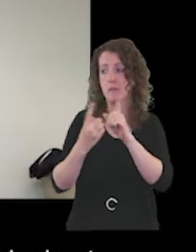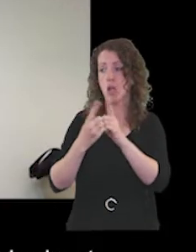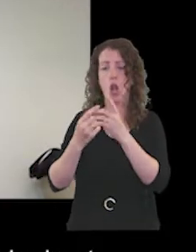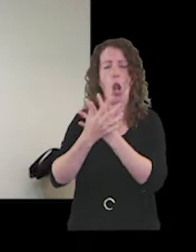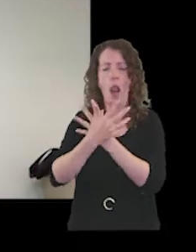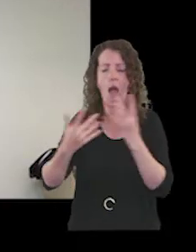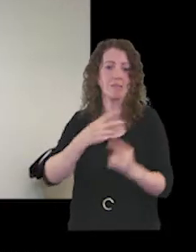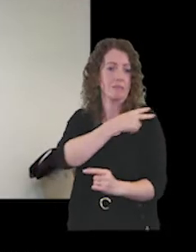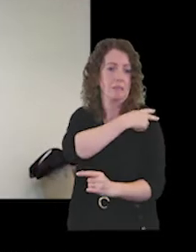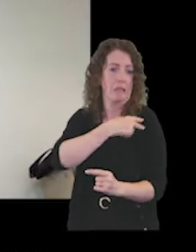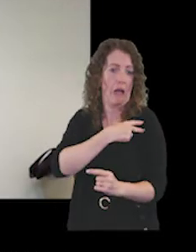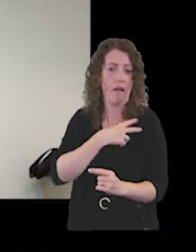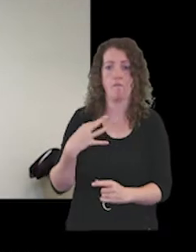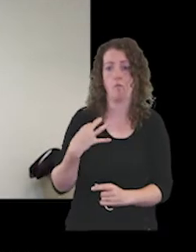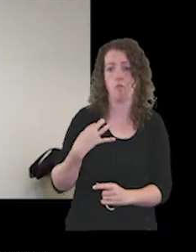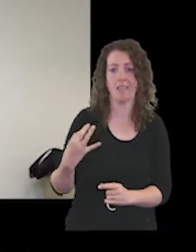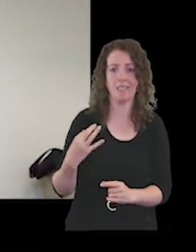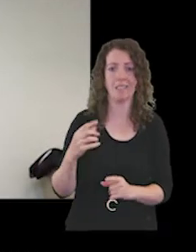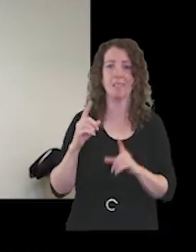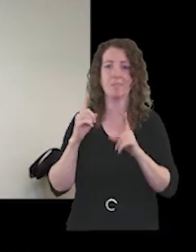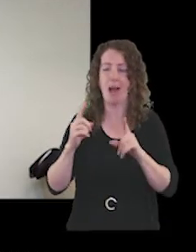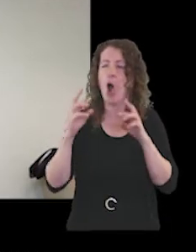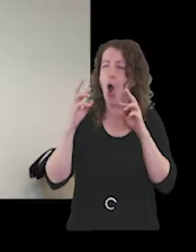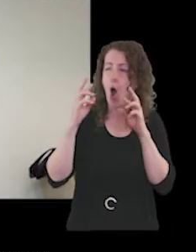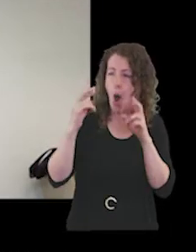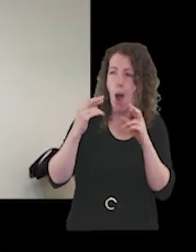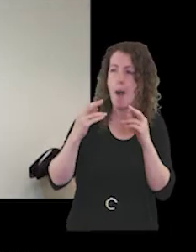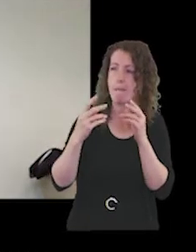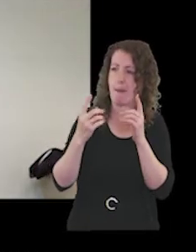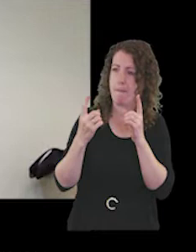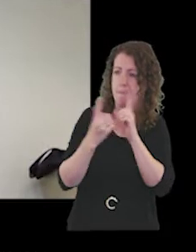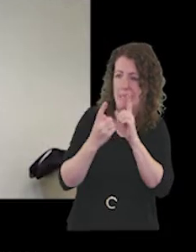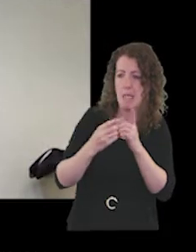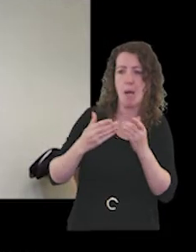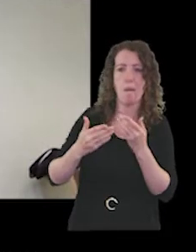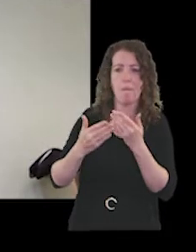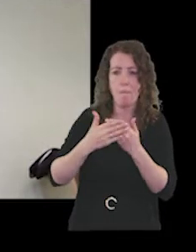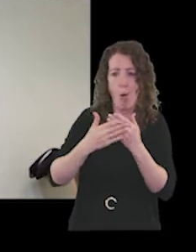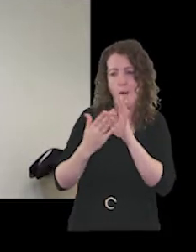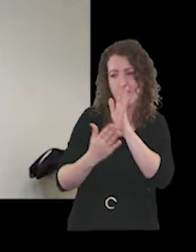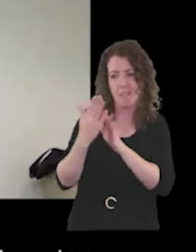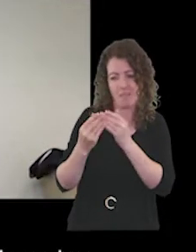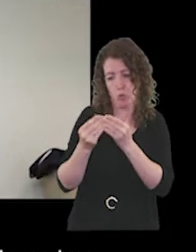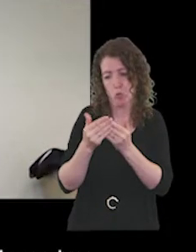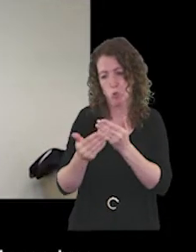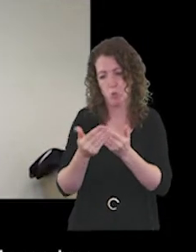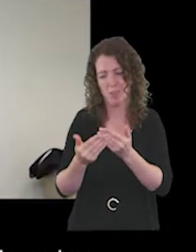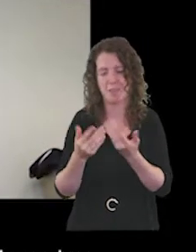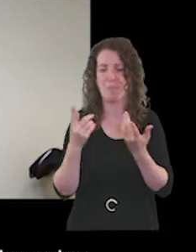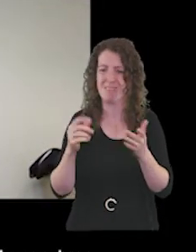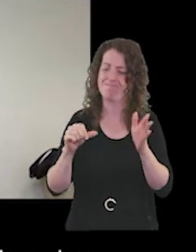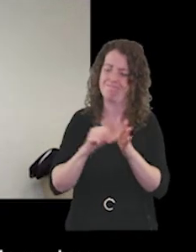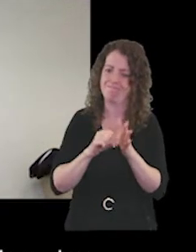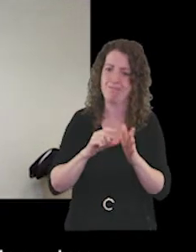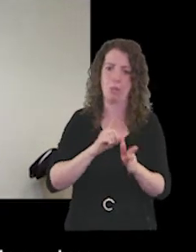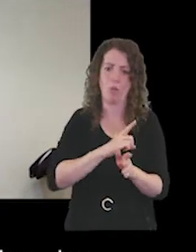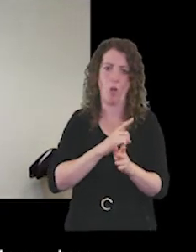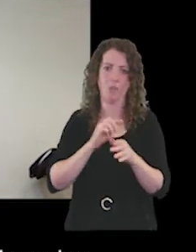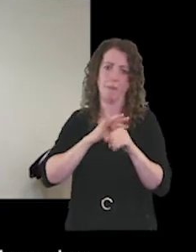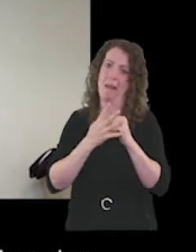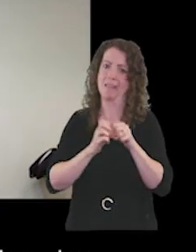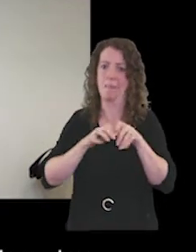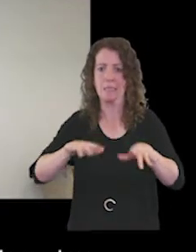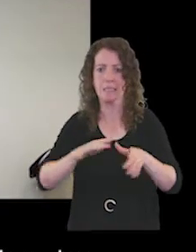volunteers, though not as many in person as I would have liked given the pandemic. And I'm very impressed with the services